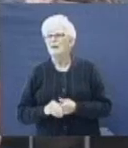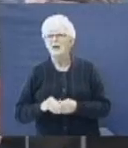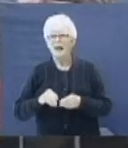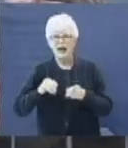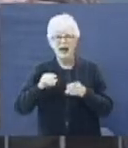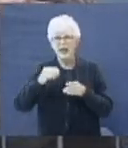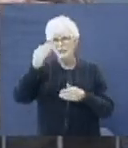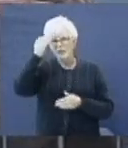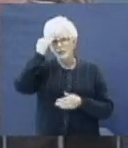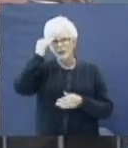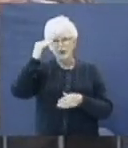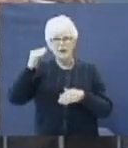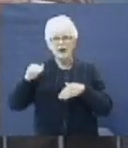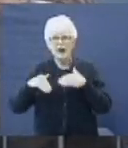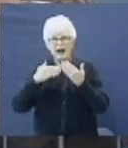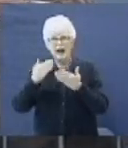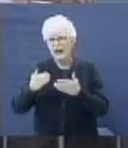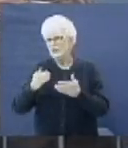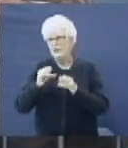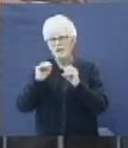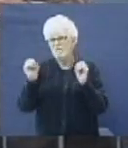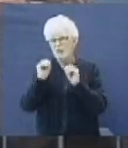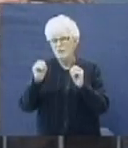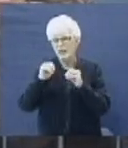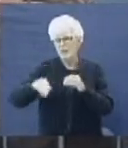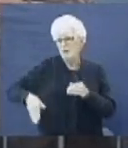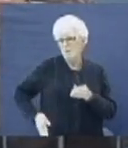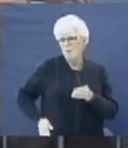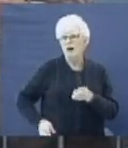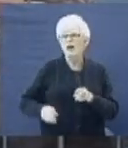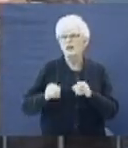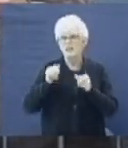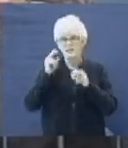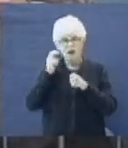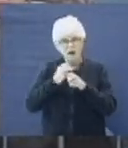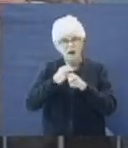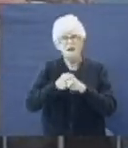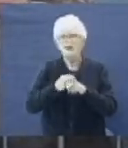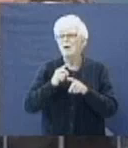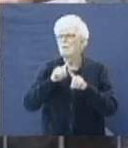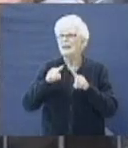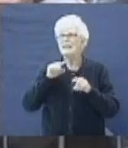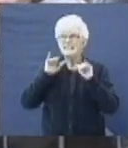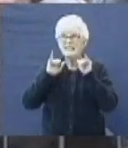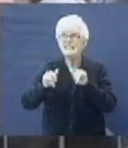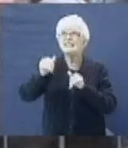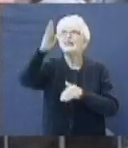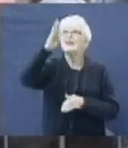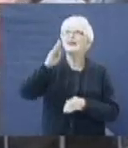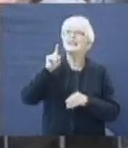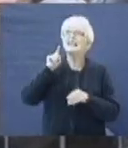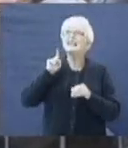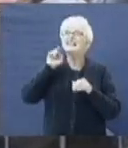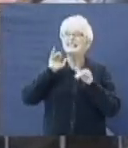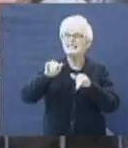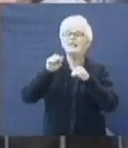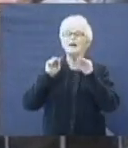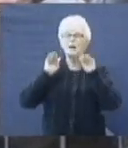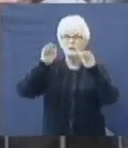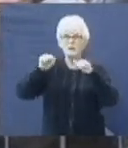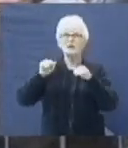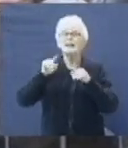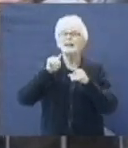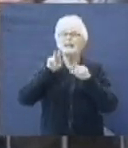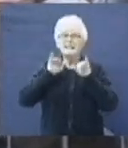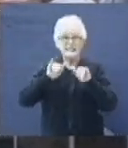and you don't have a dollar in your pocket? Can I say he's still God, and he's still on the throne, and he's still the king